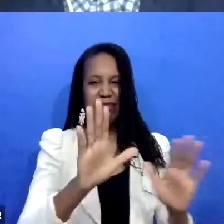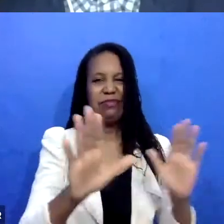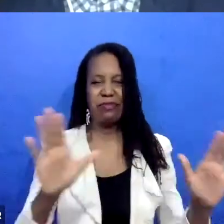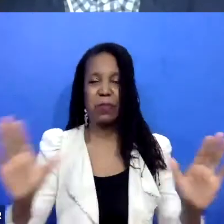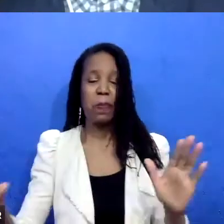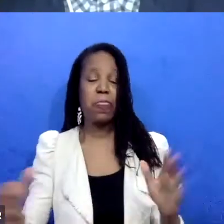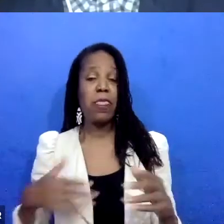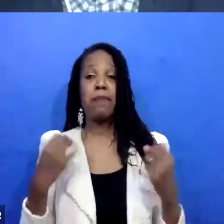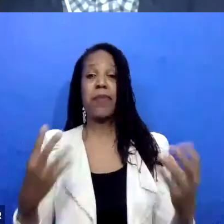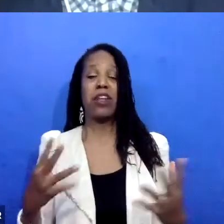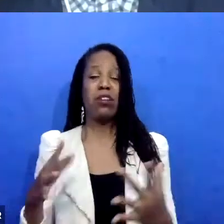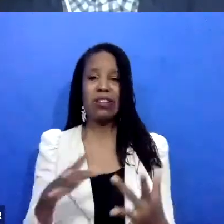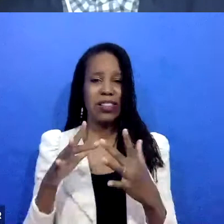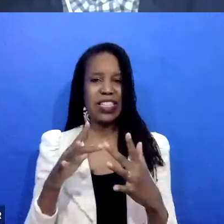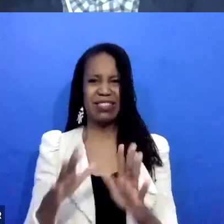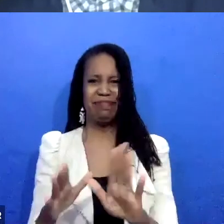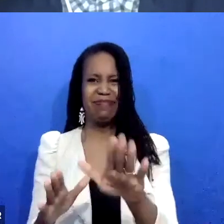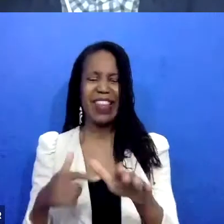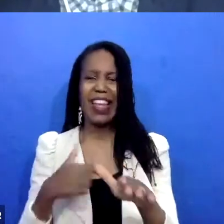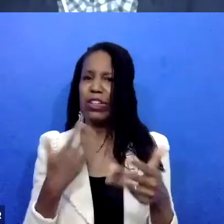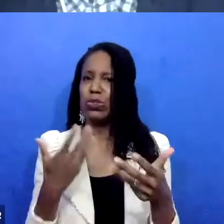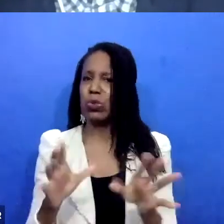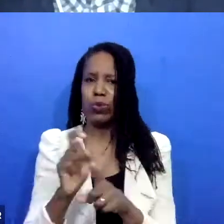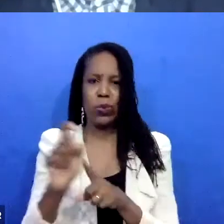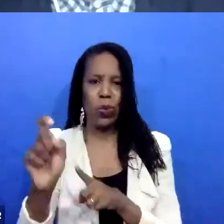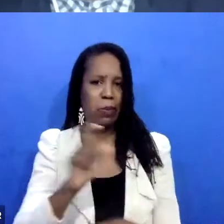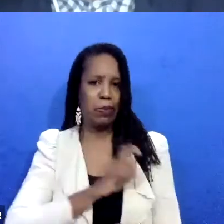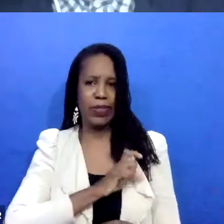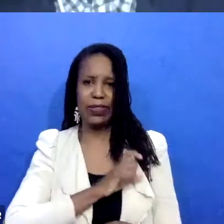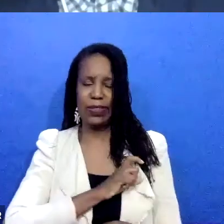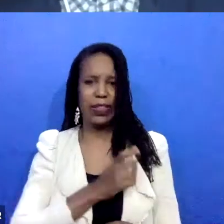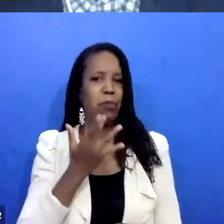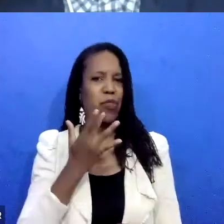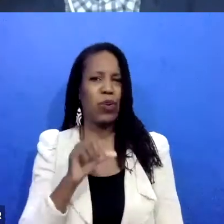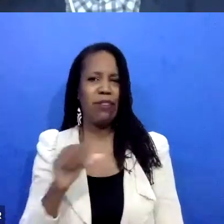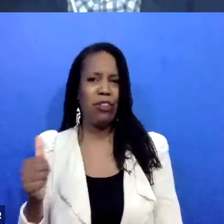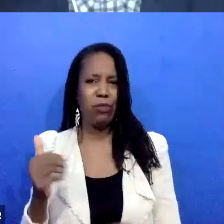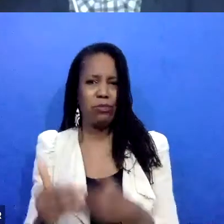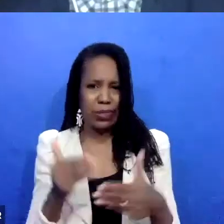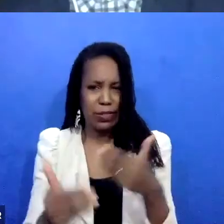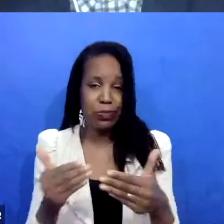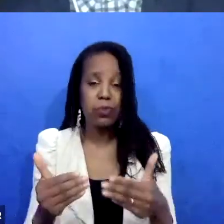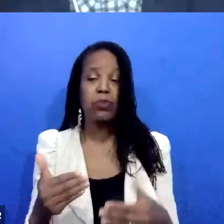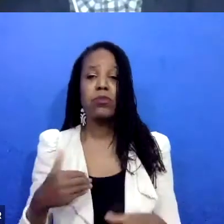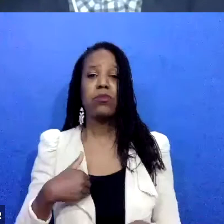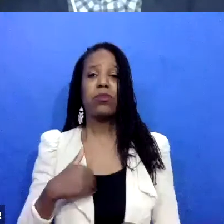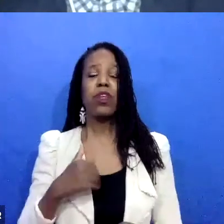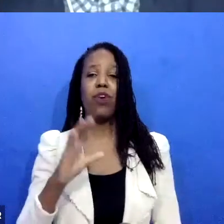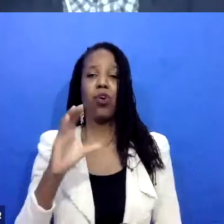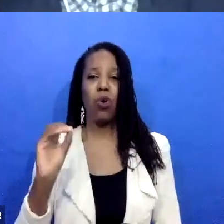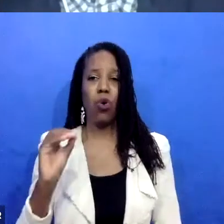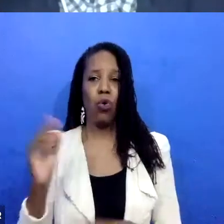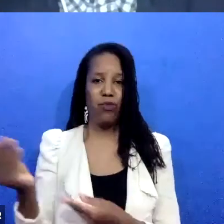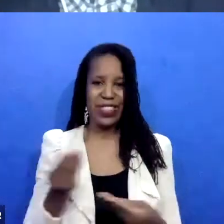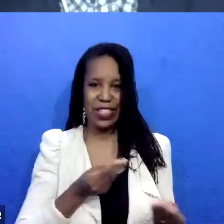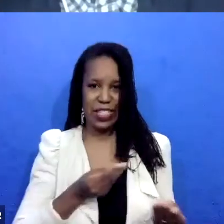I want something else instead. And we use co-facilitators. And in that co-facilitator model, the